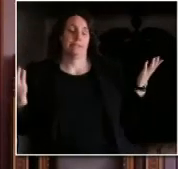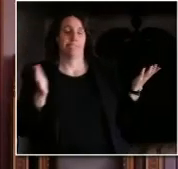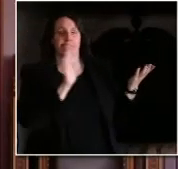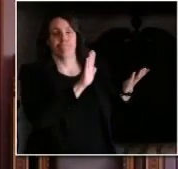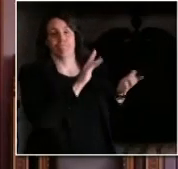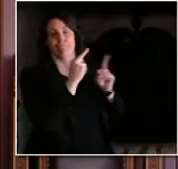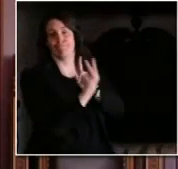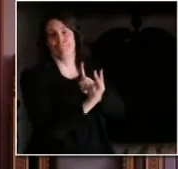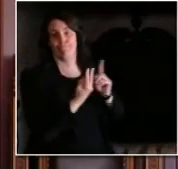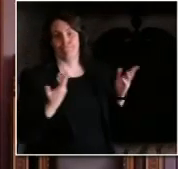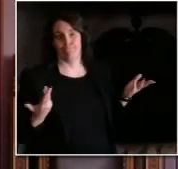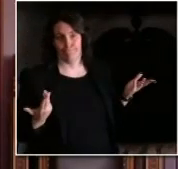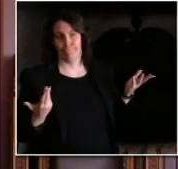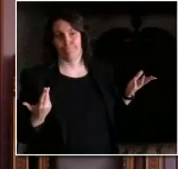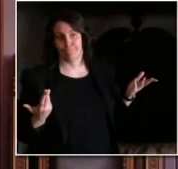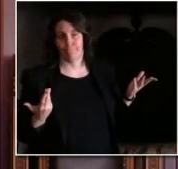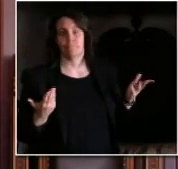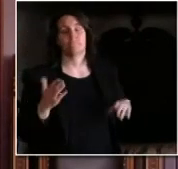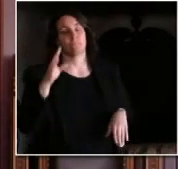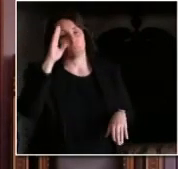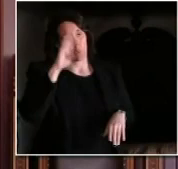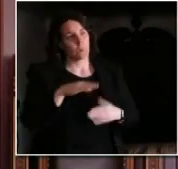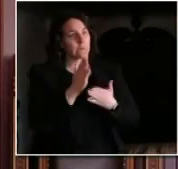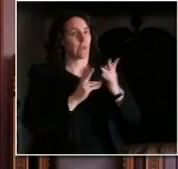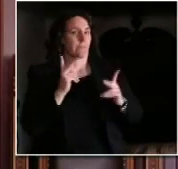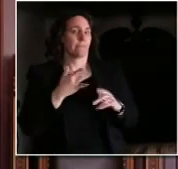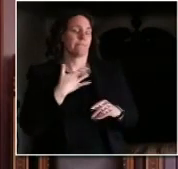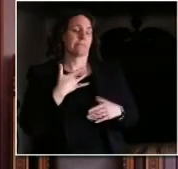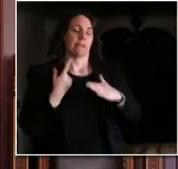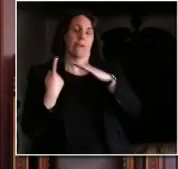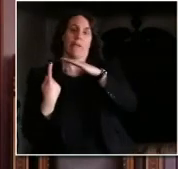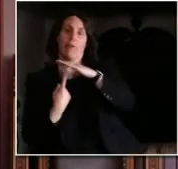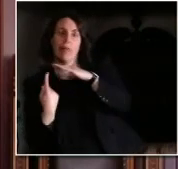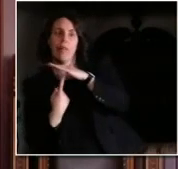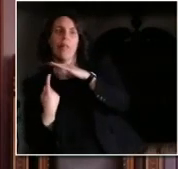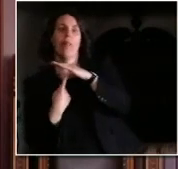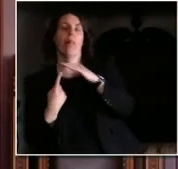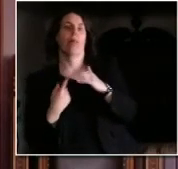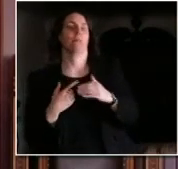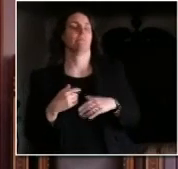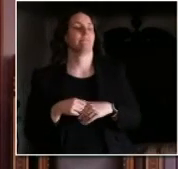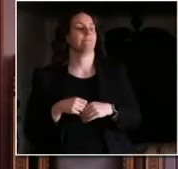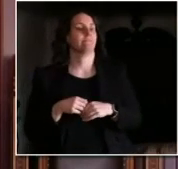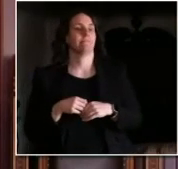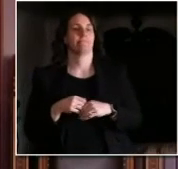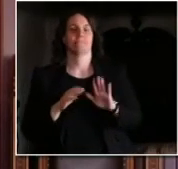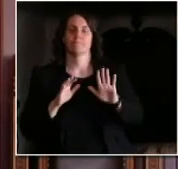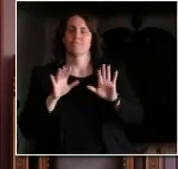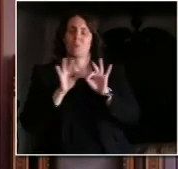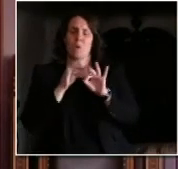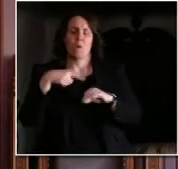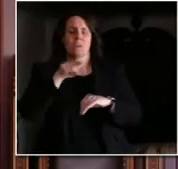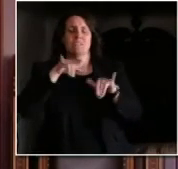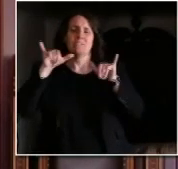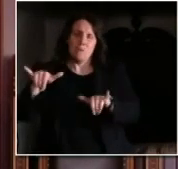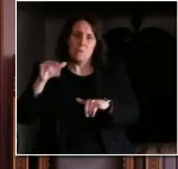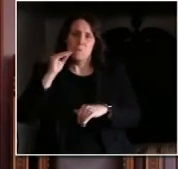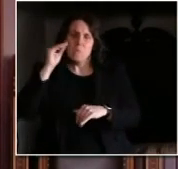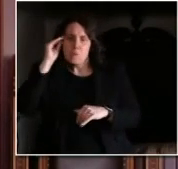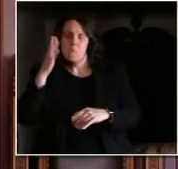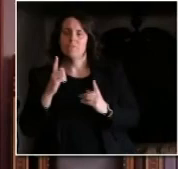at home if we make sure we have social distancing that you're saving lives and you're making